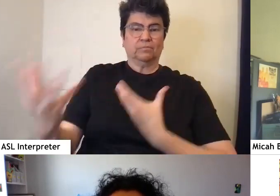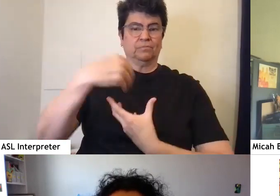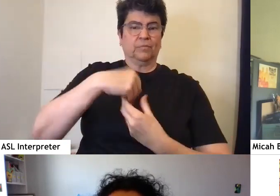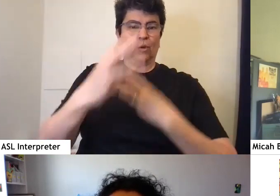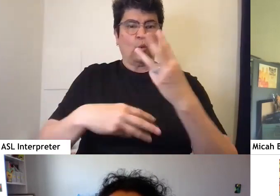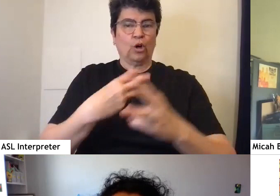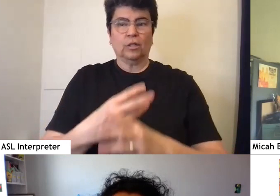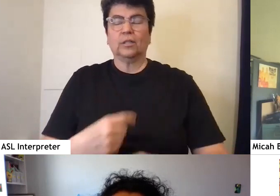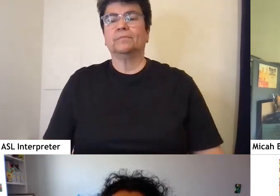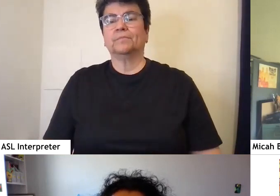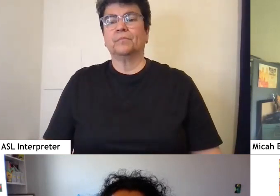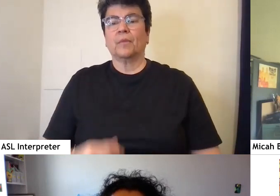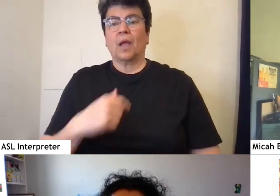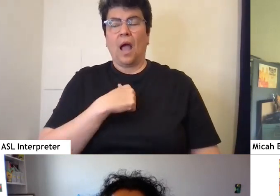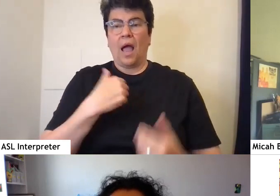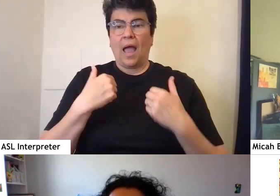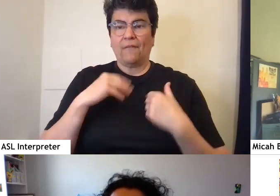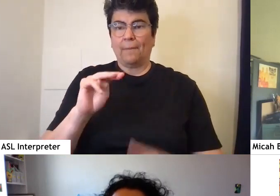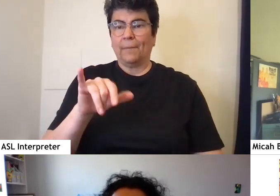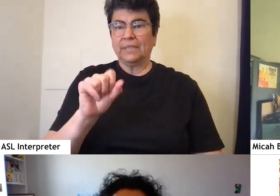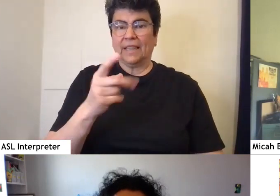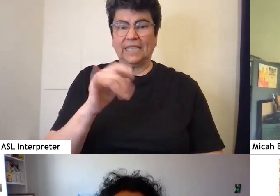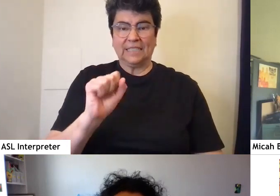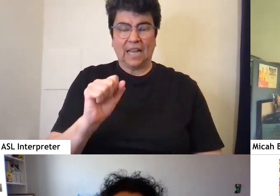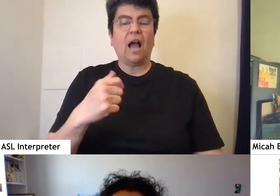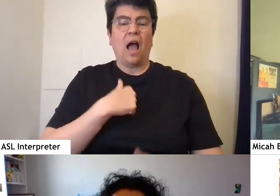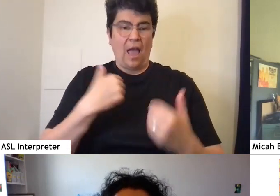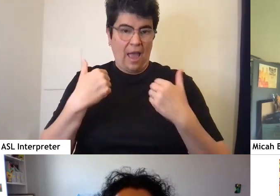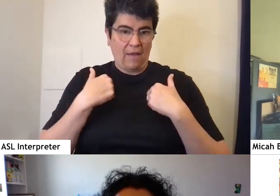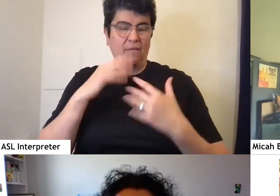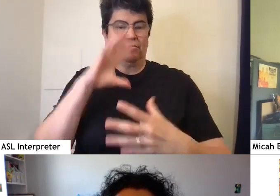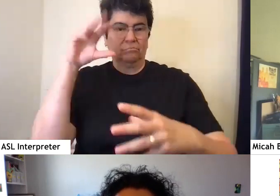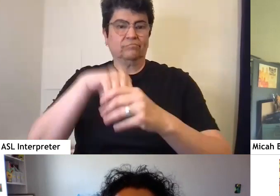I have synesthesia and a lot of that makes its way into my work.